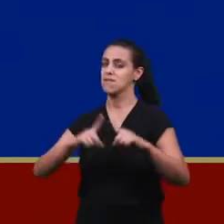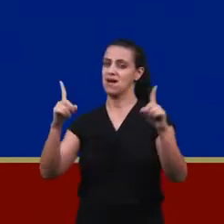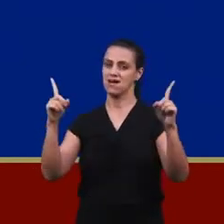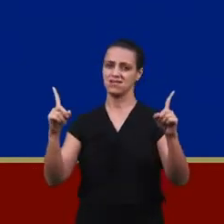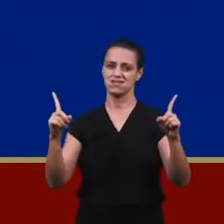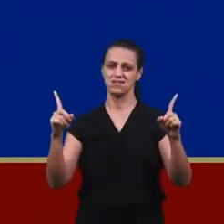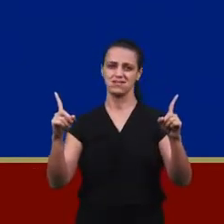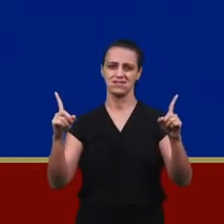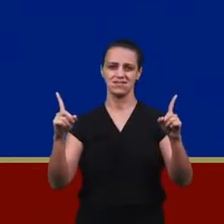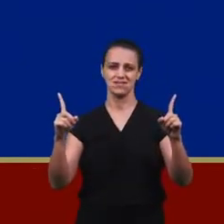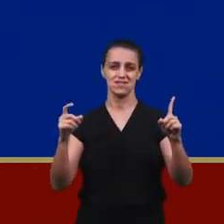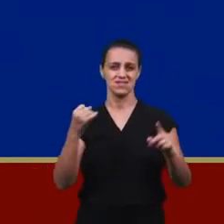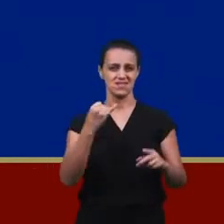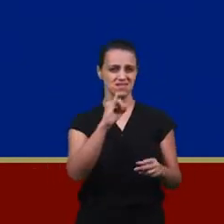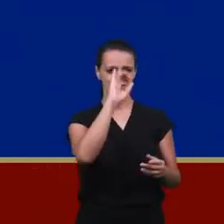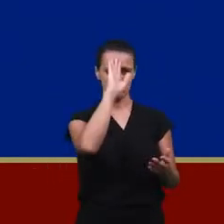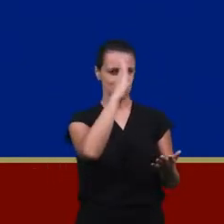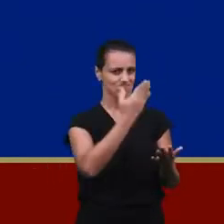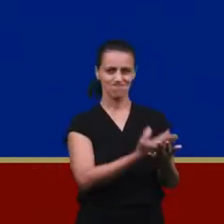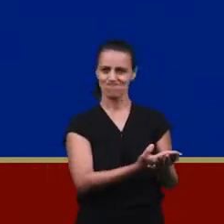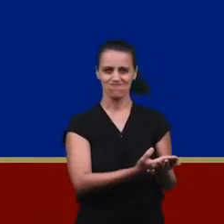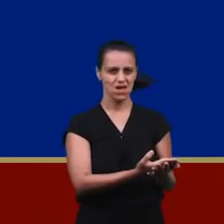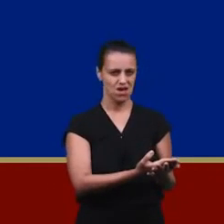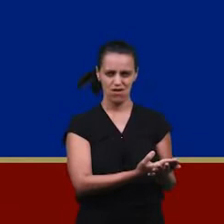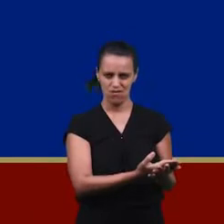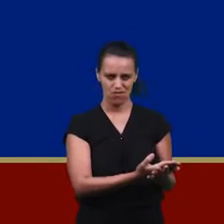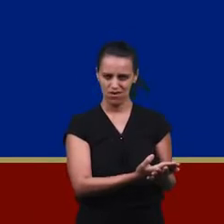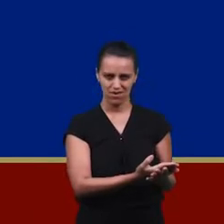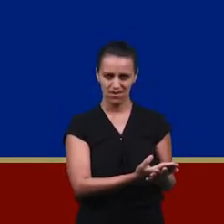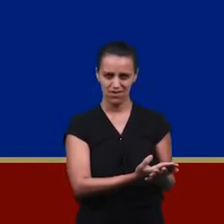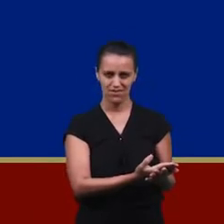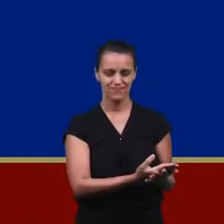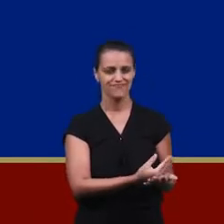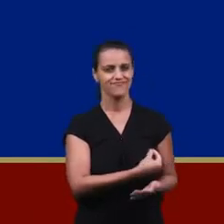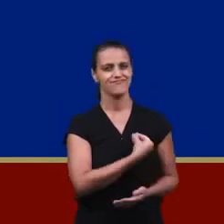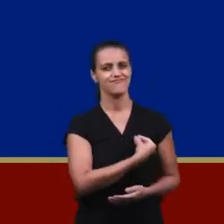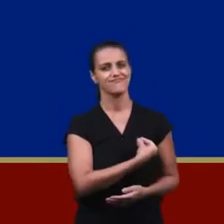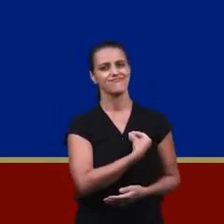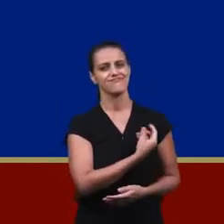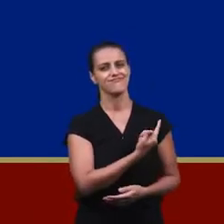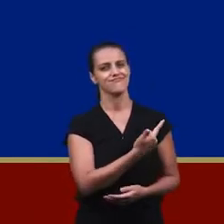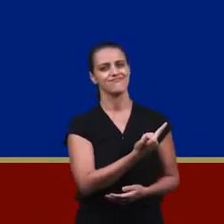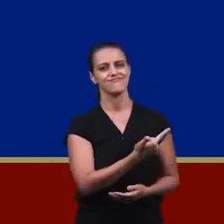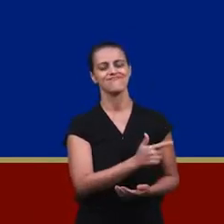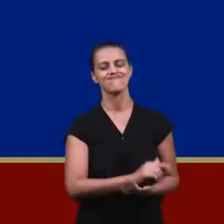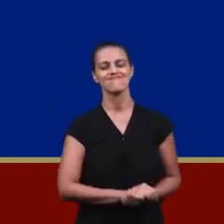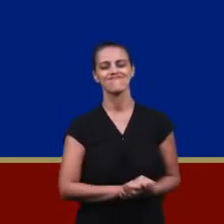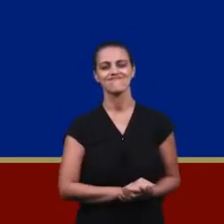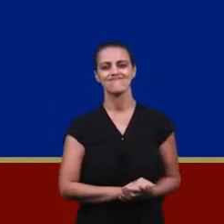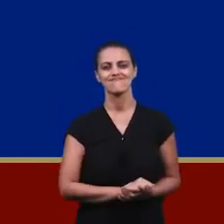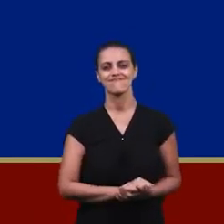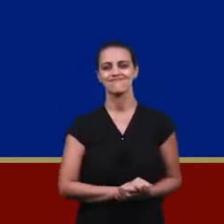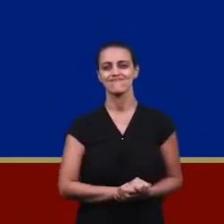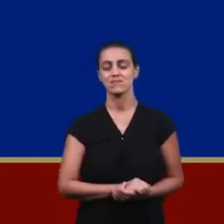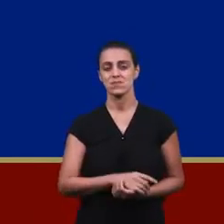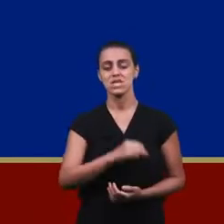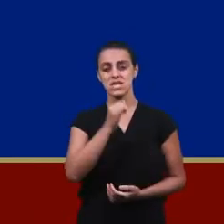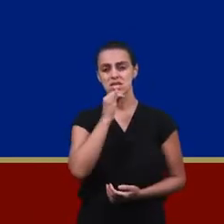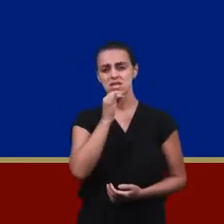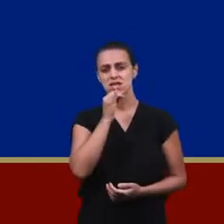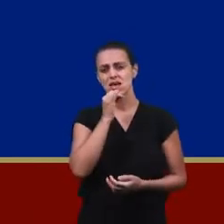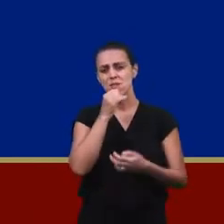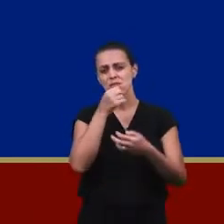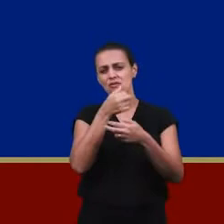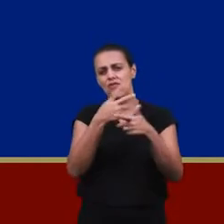everlasting life, but he who does not believe will not see life. And we could even mention a few